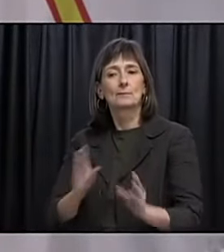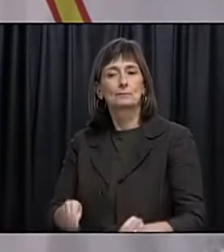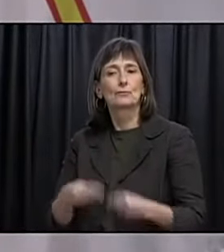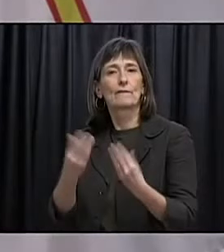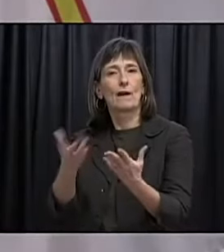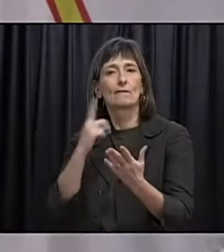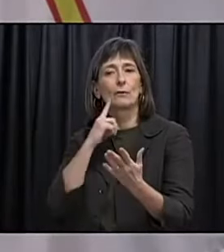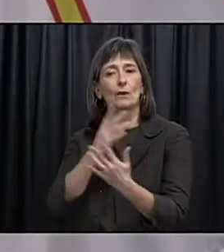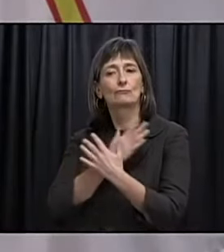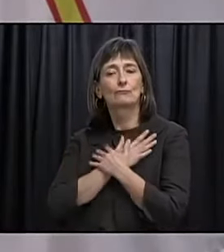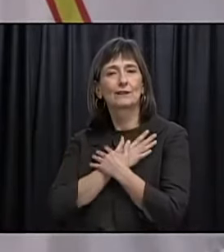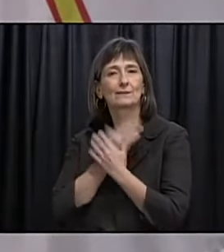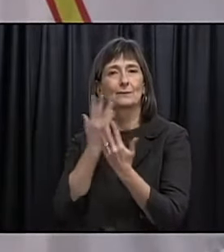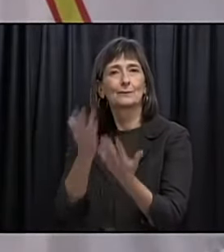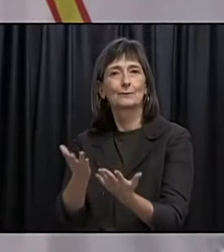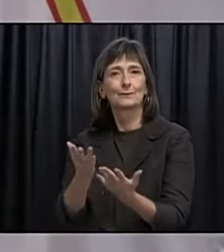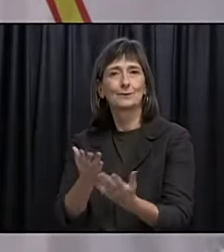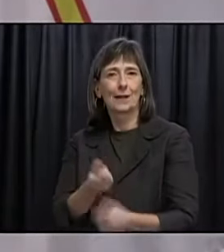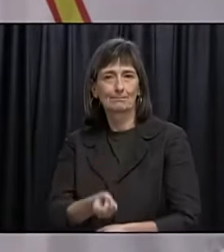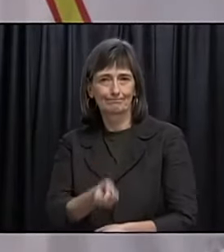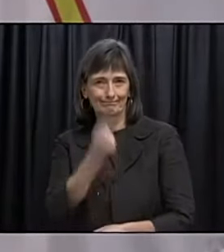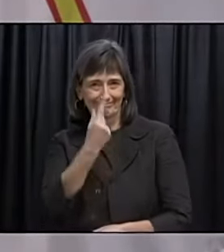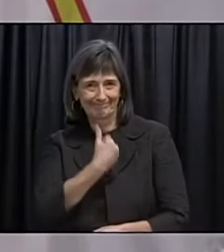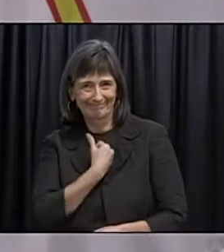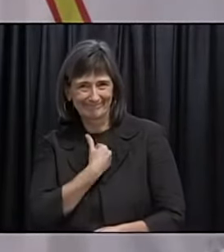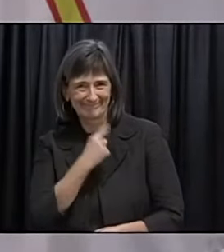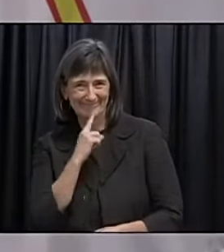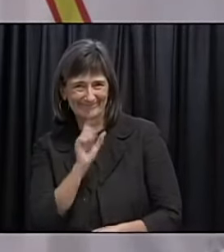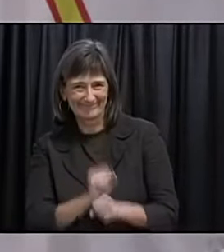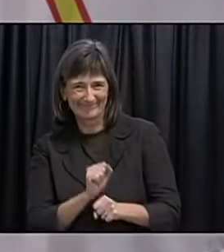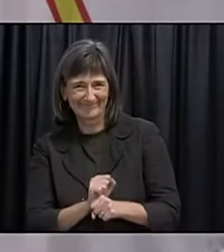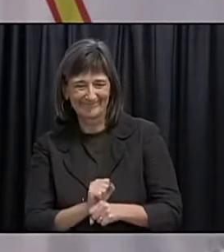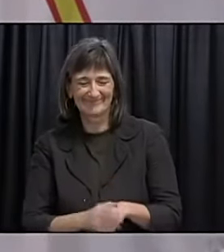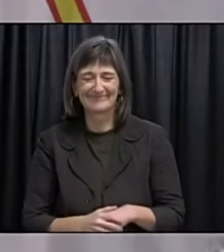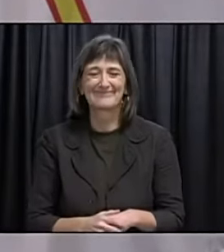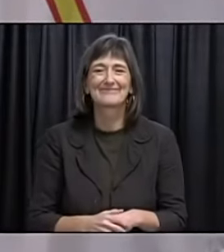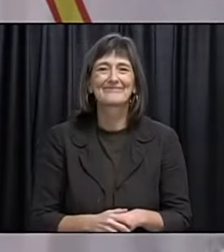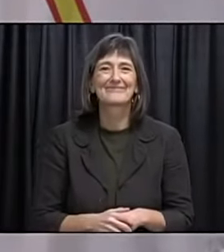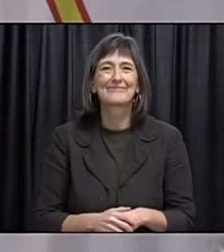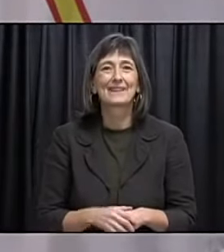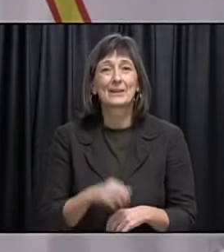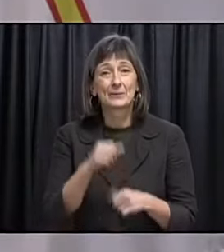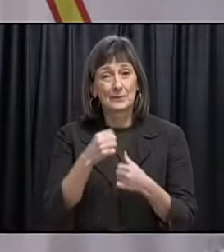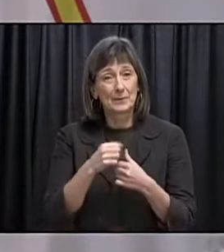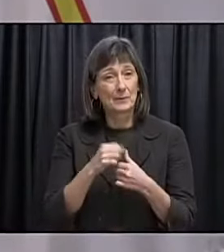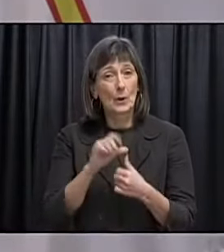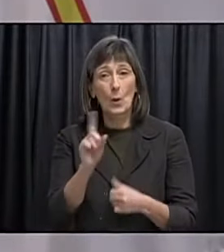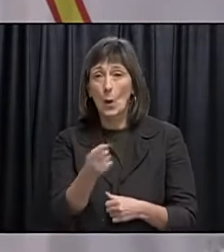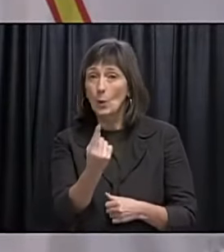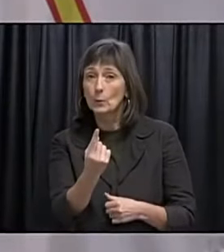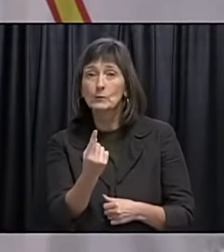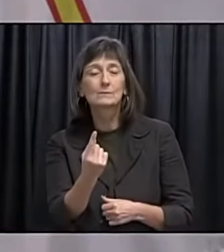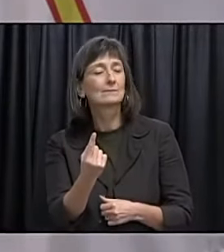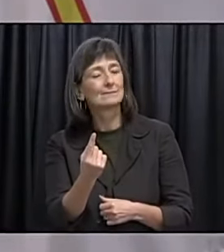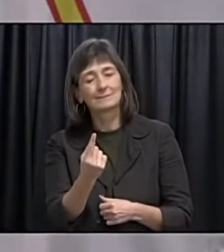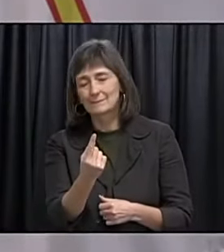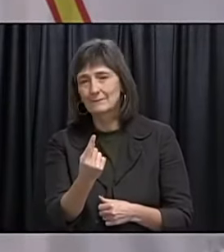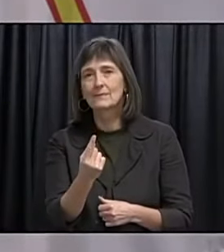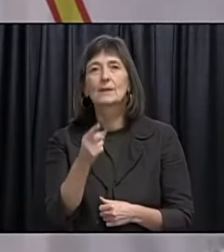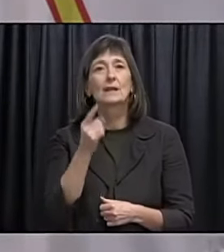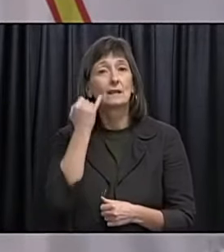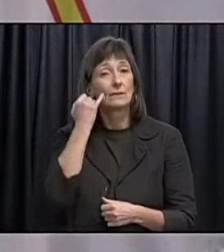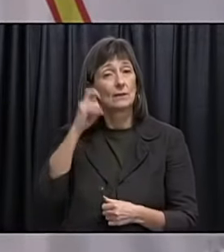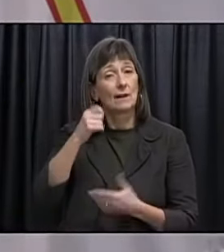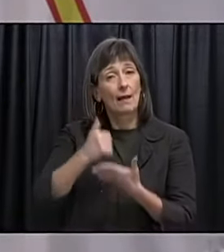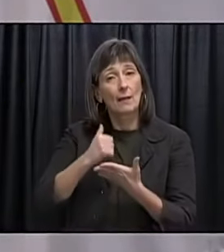and unwind. And I think I can certainly relate to that one. I also want you to remember that you are not alone this season. So please reach out for